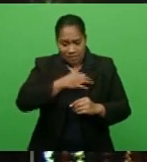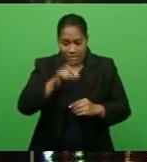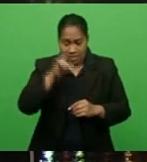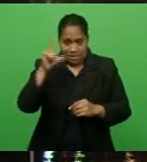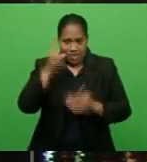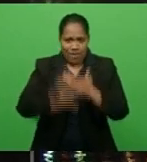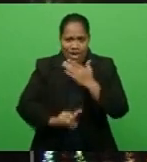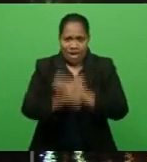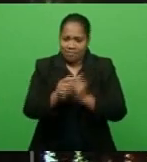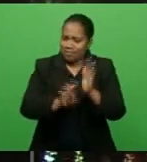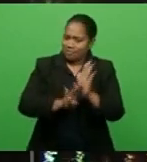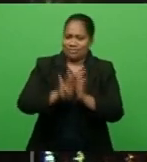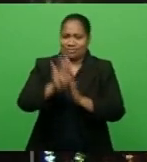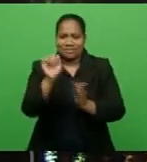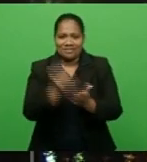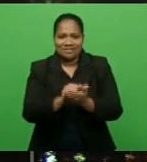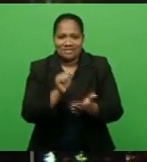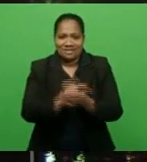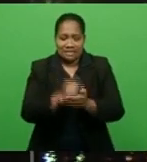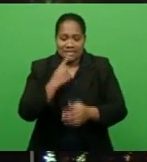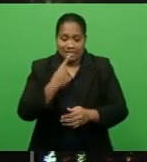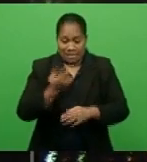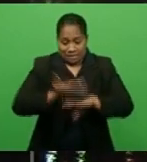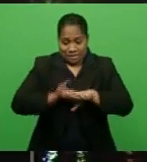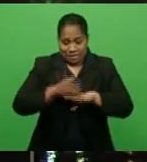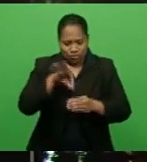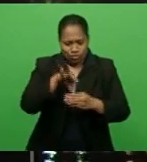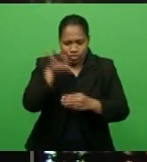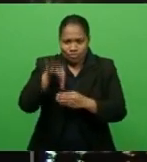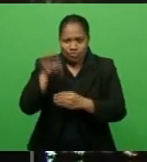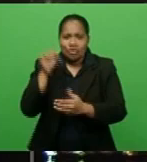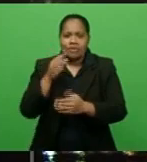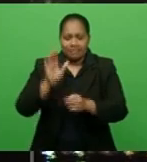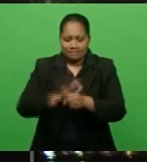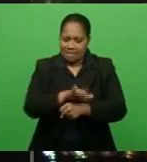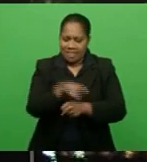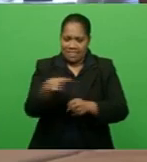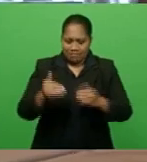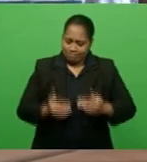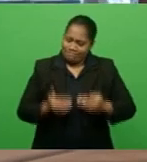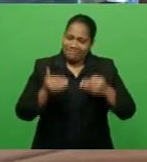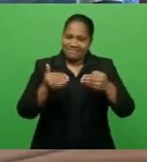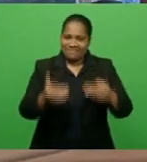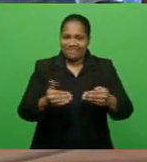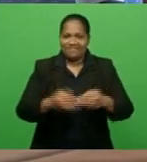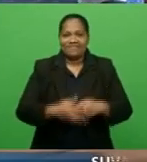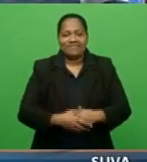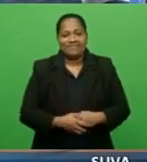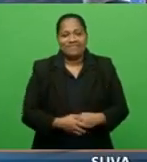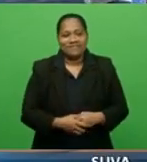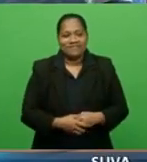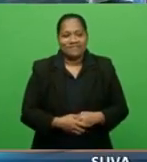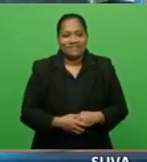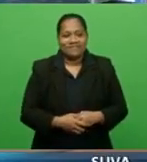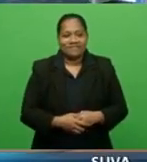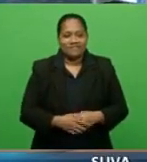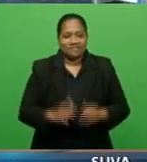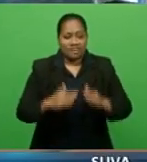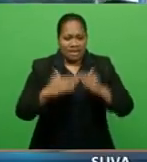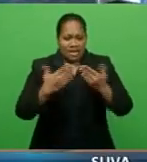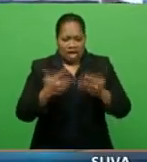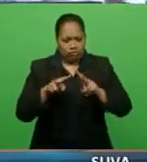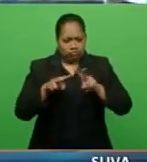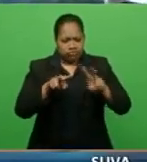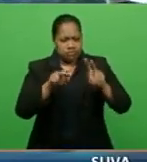saying the new appointments will help them move forward. Josai Nanunga reports. With the House now looking in order,